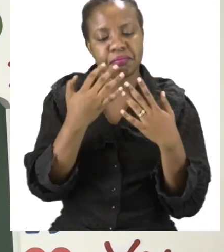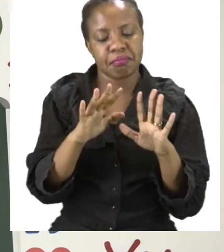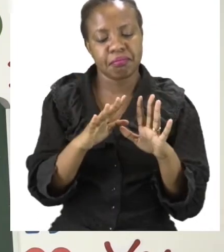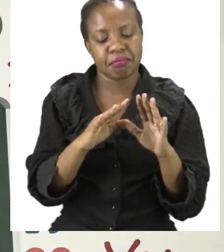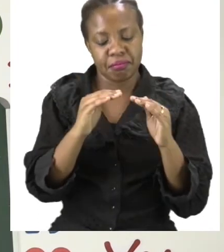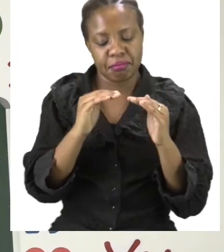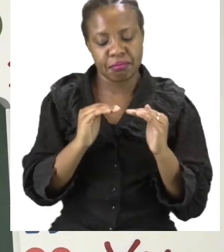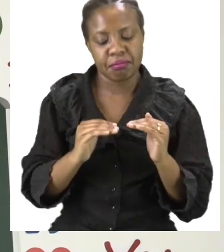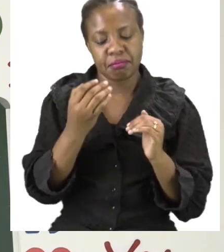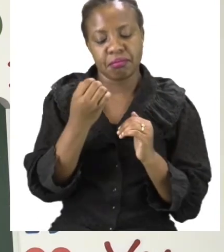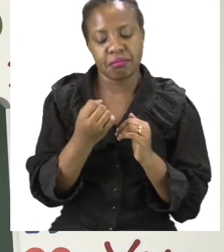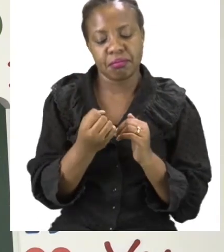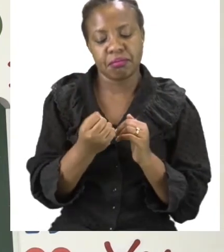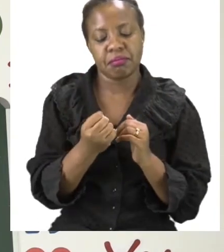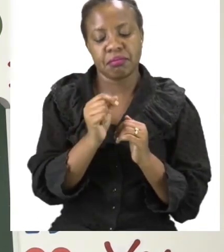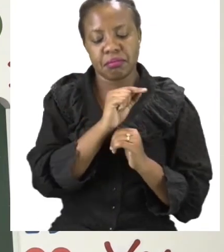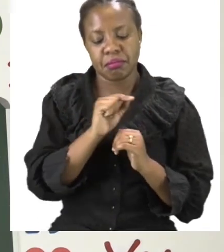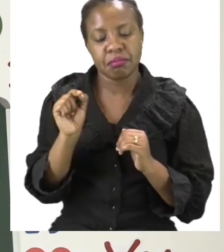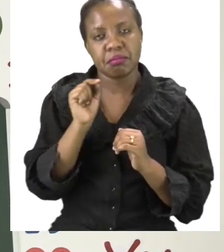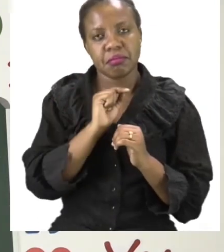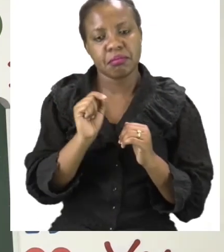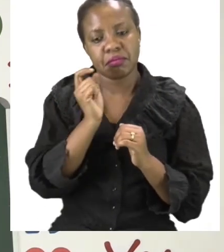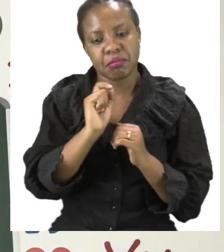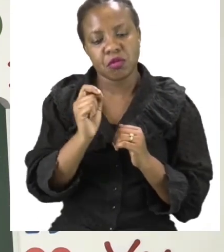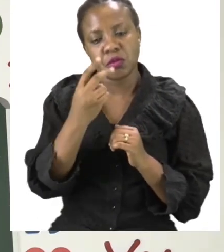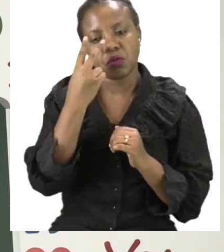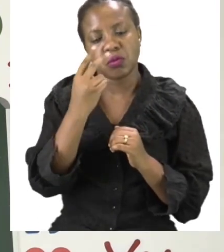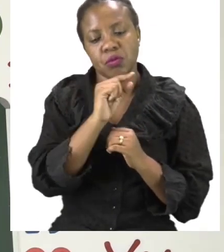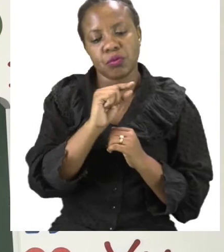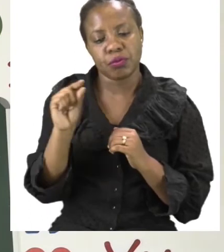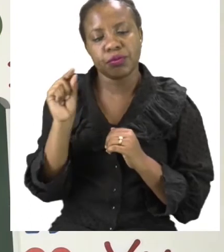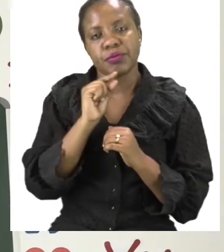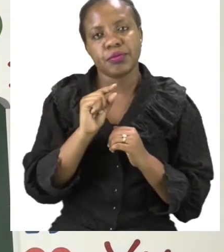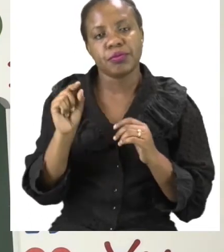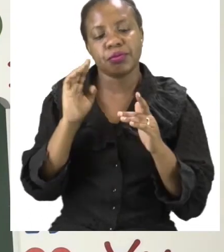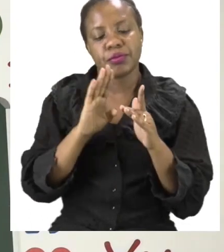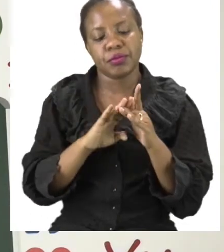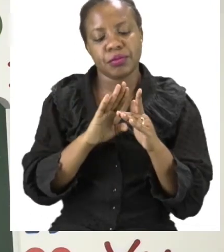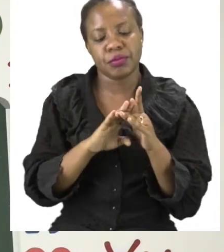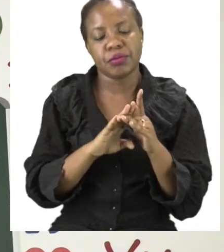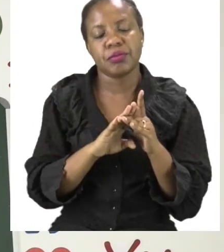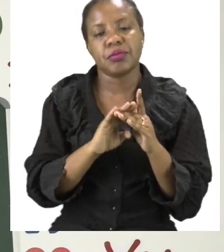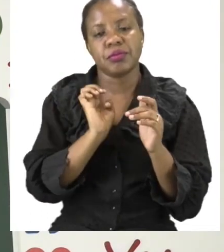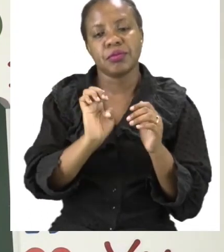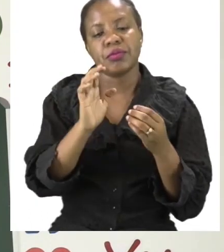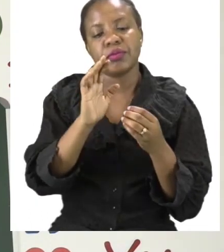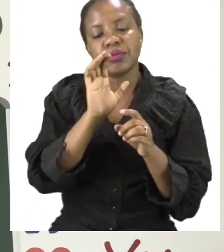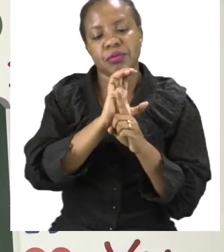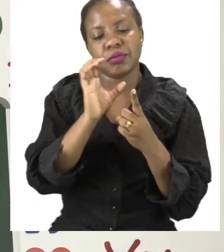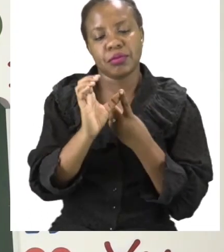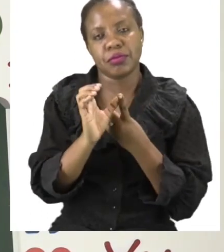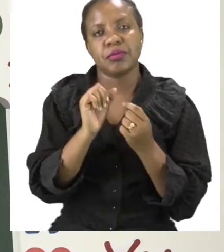ululates, they are very, very happy. And normally, they ululate at gatherings like weddings